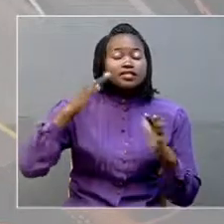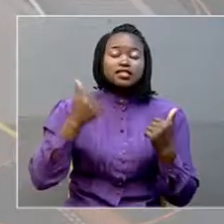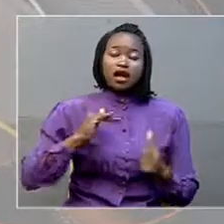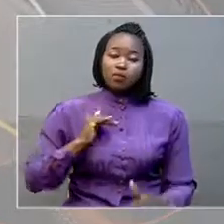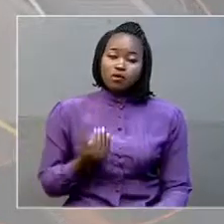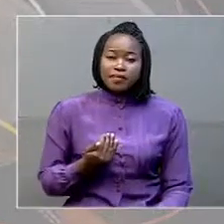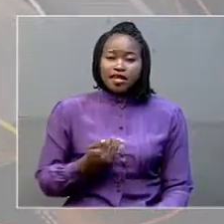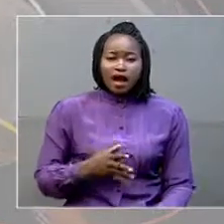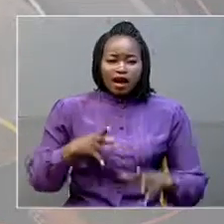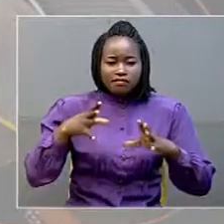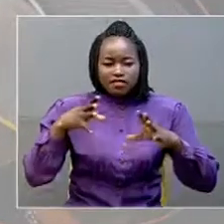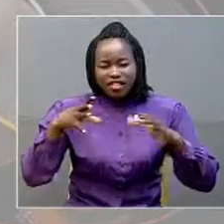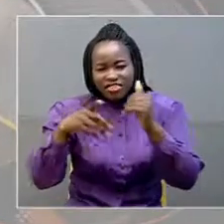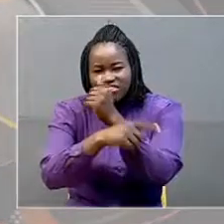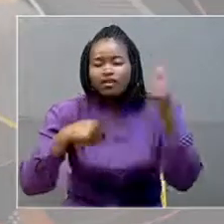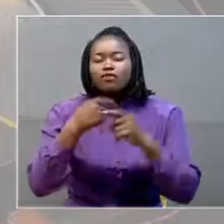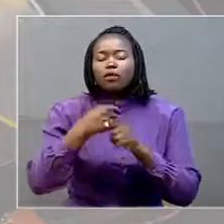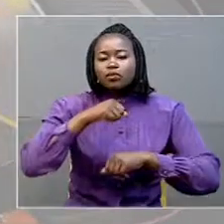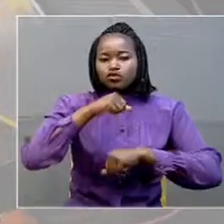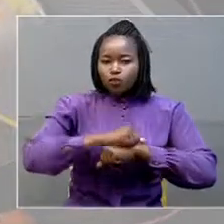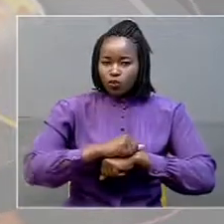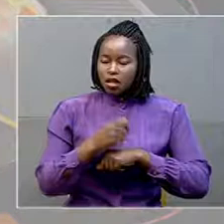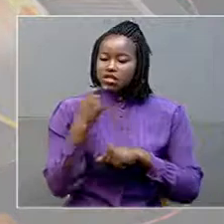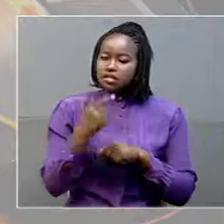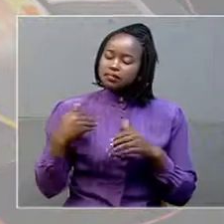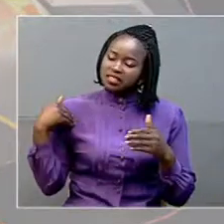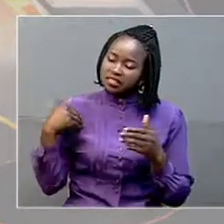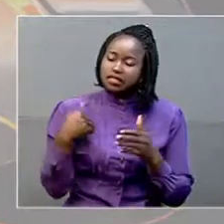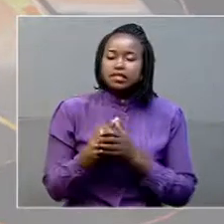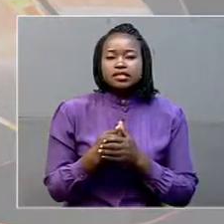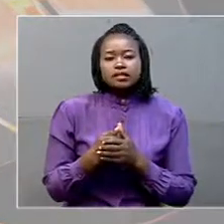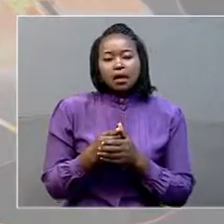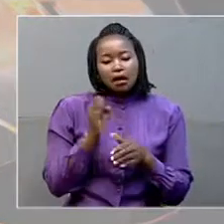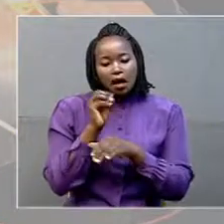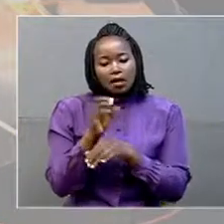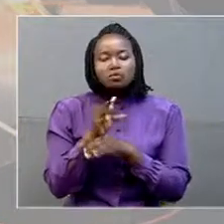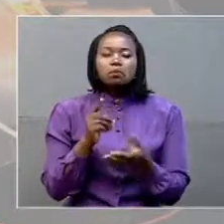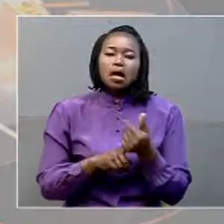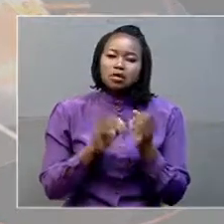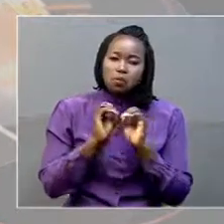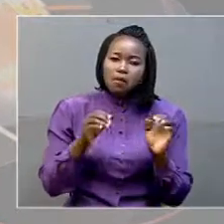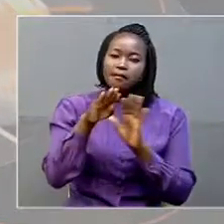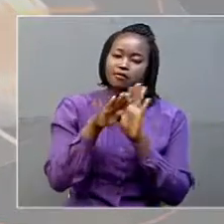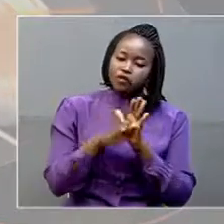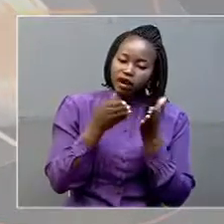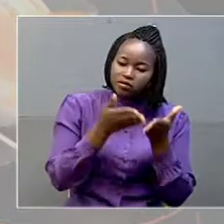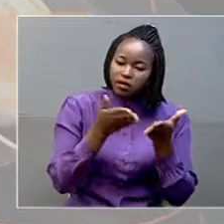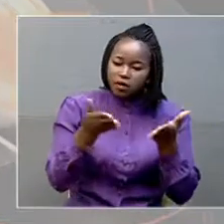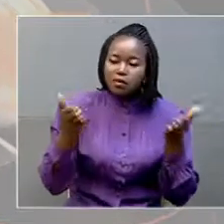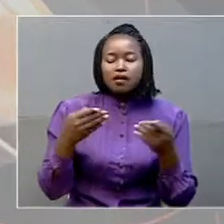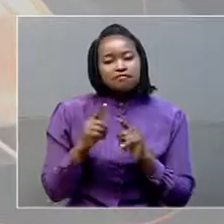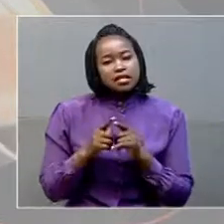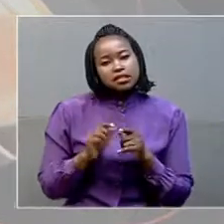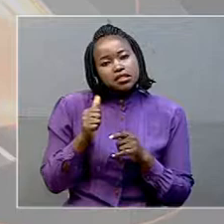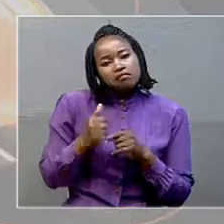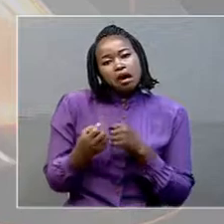in Kabila Maido District say that they have never received counseling despite programs charged with such mandate.